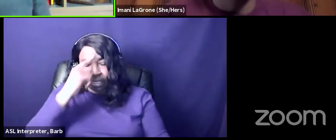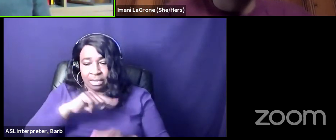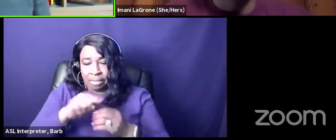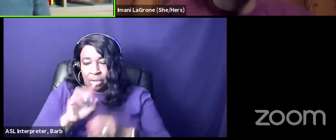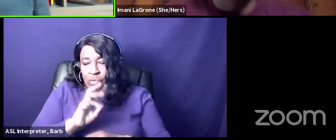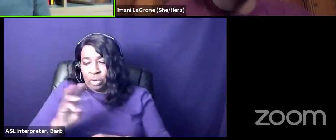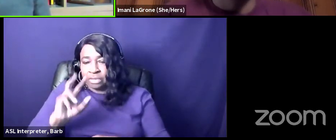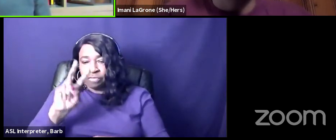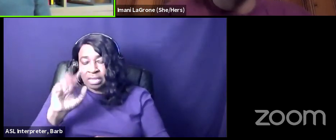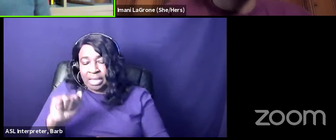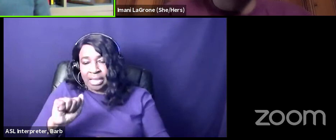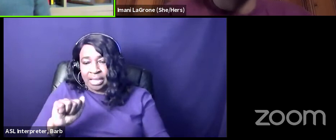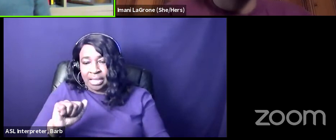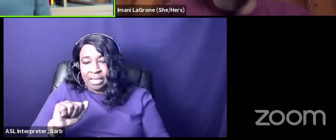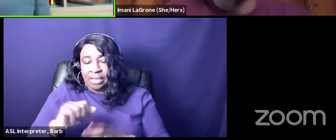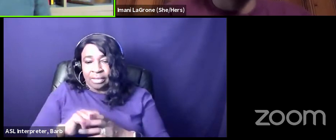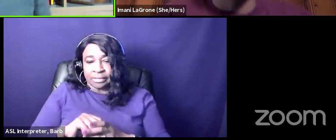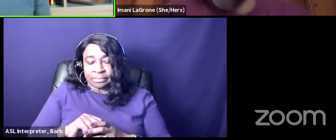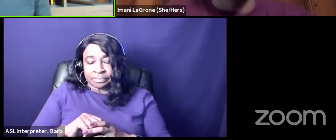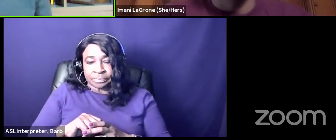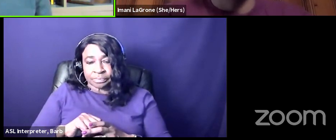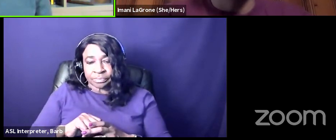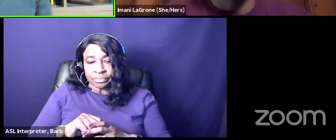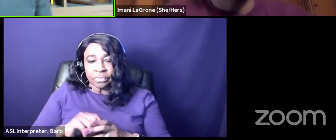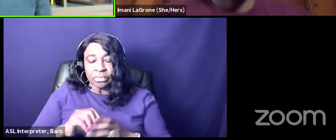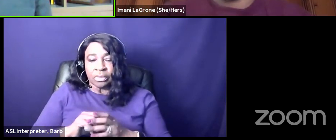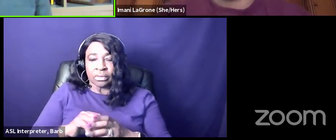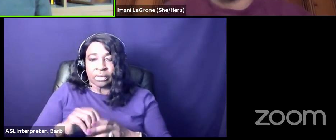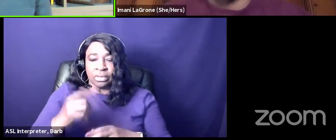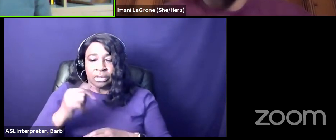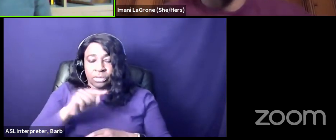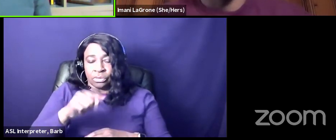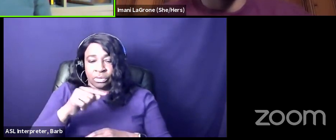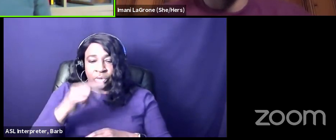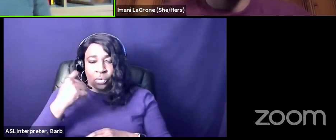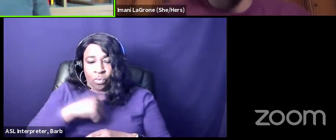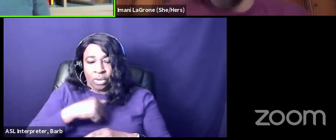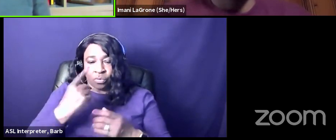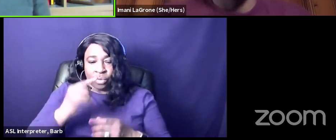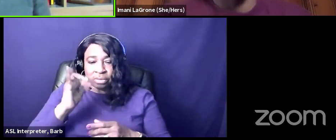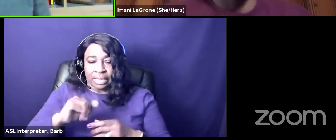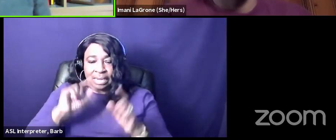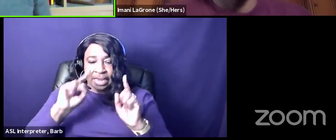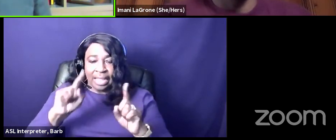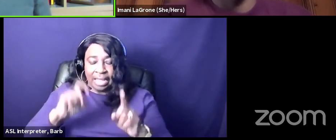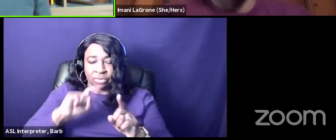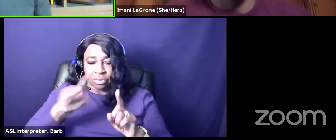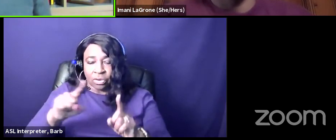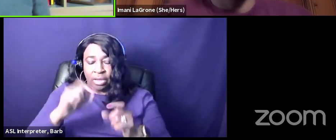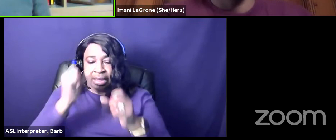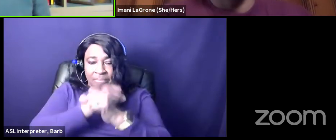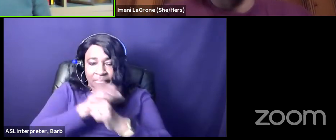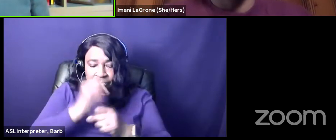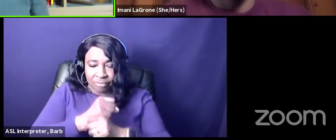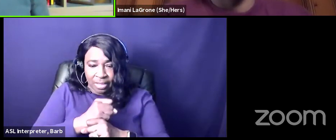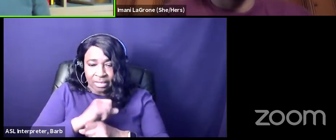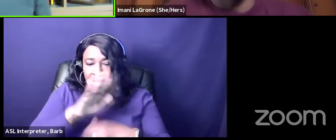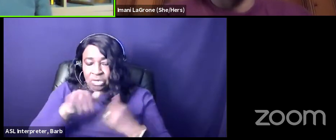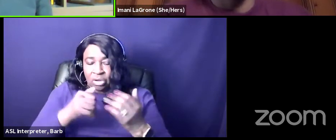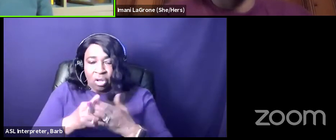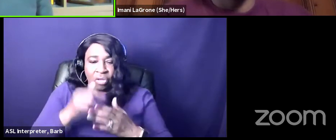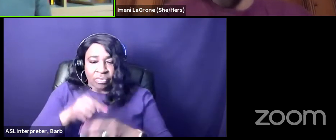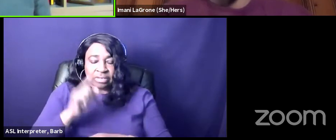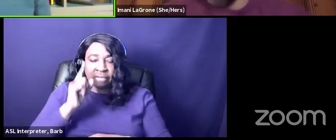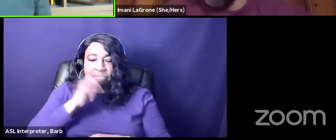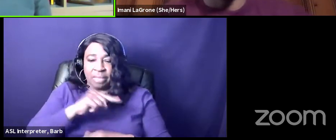go into the mine and we're like danger is ahead it's what we told y'all in 2016 we told you again in 2020 right so like all this pink hat